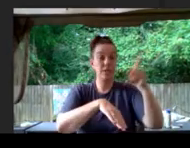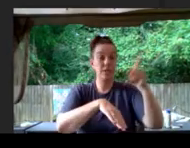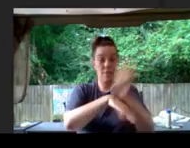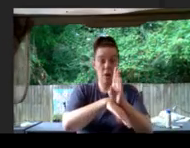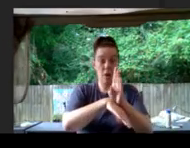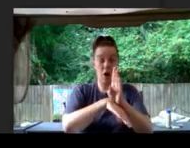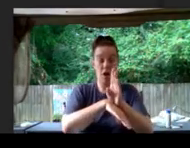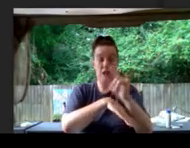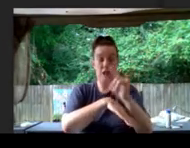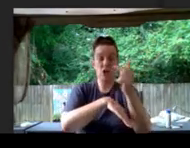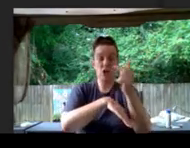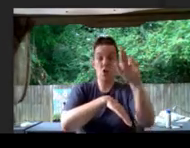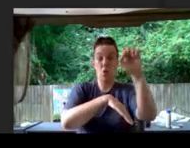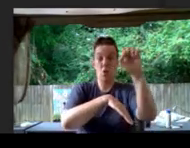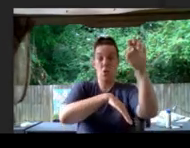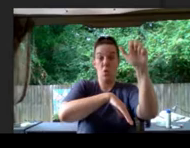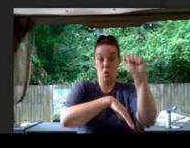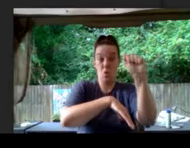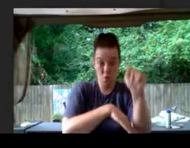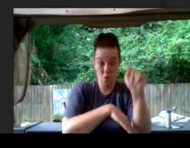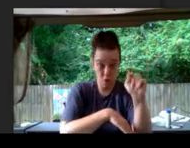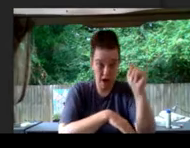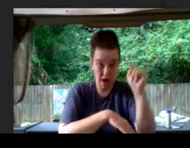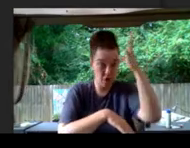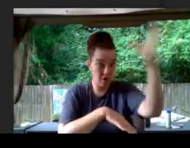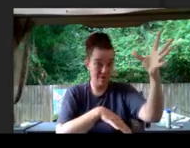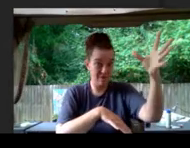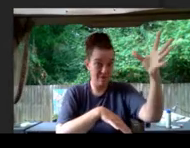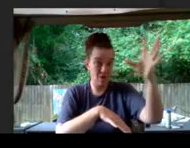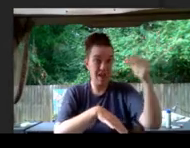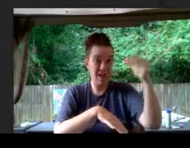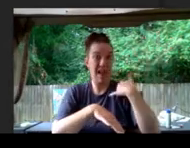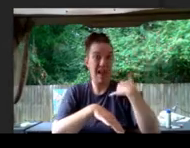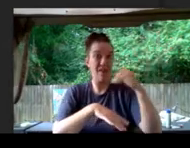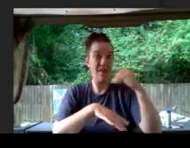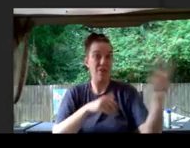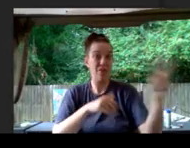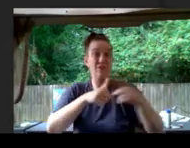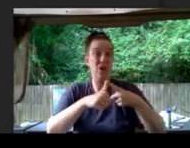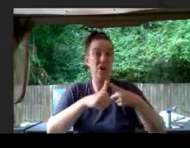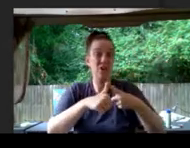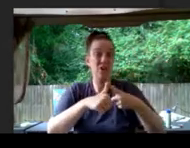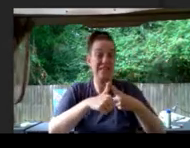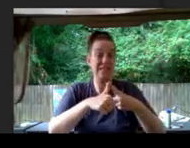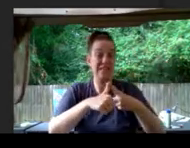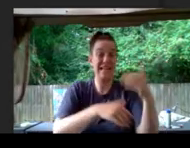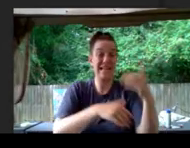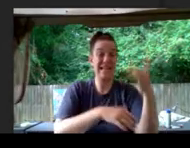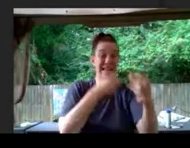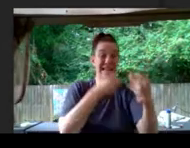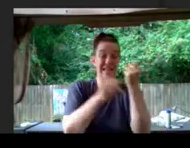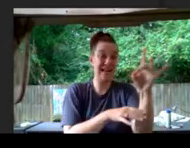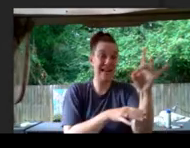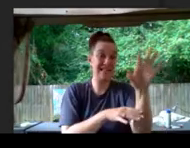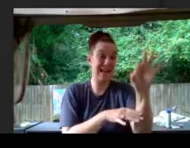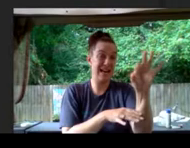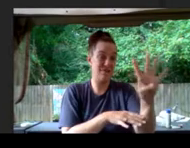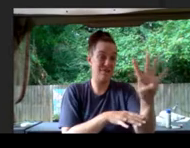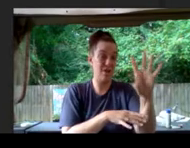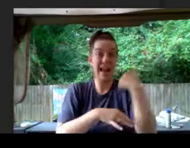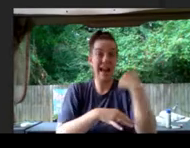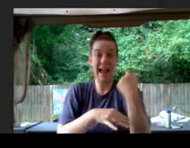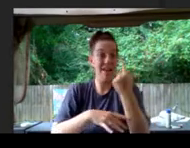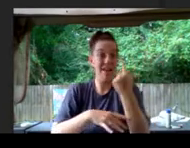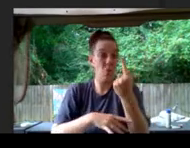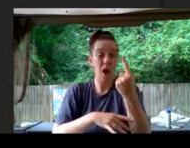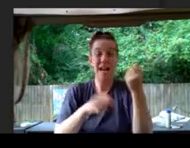held the first dance in 1894, and there's been one every year since.